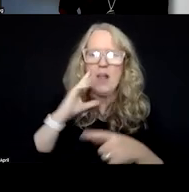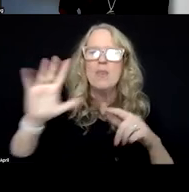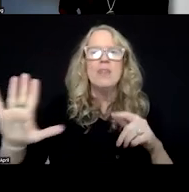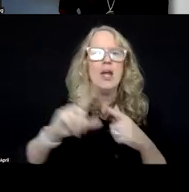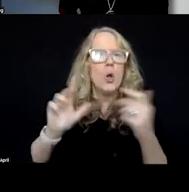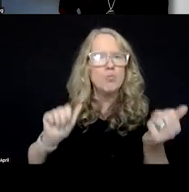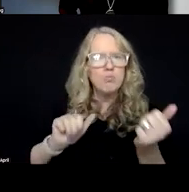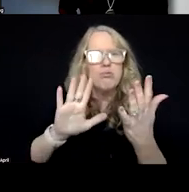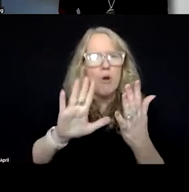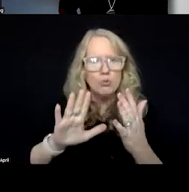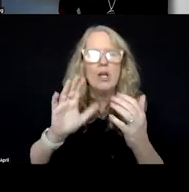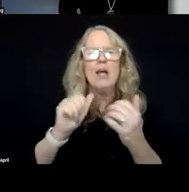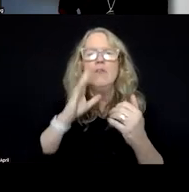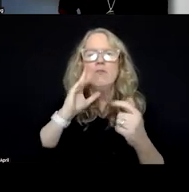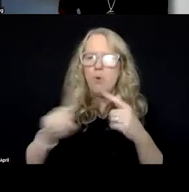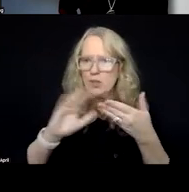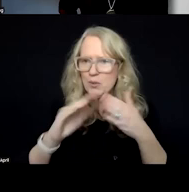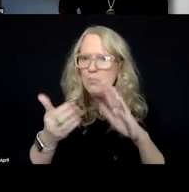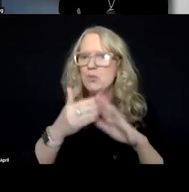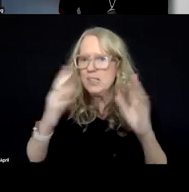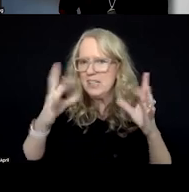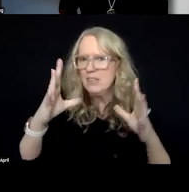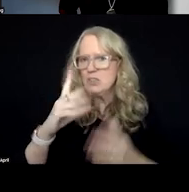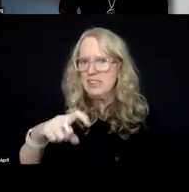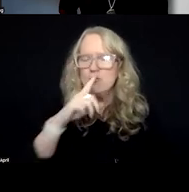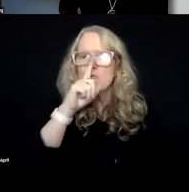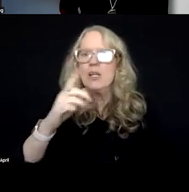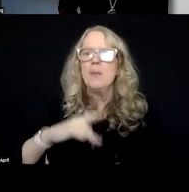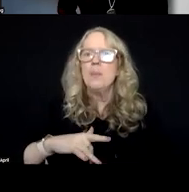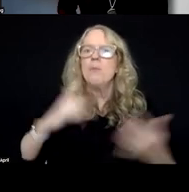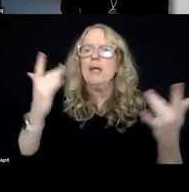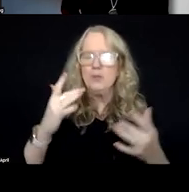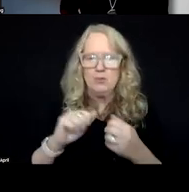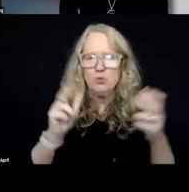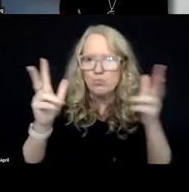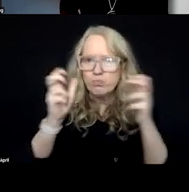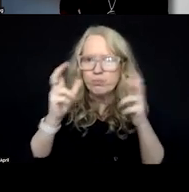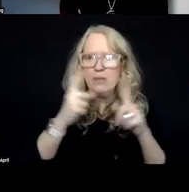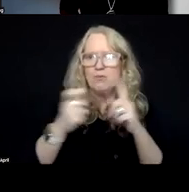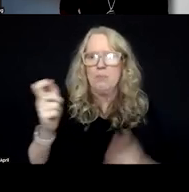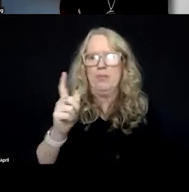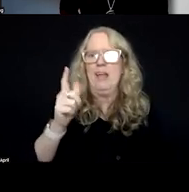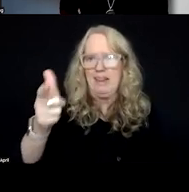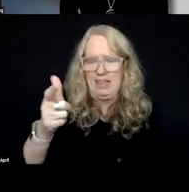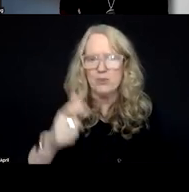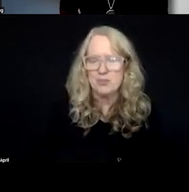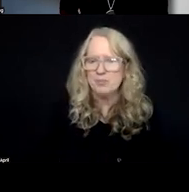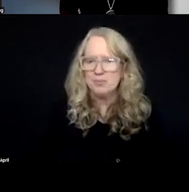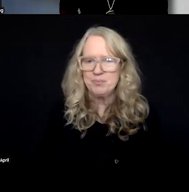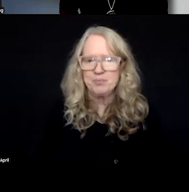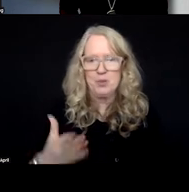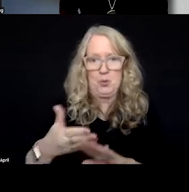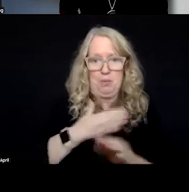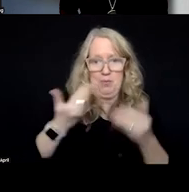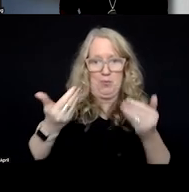to meet community crisis needs. So really thrilled to hear from them a little bit later in the episode. Before we